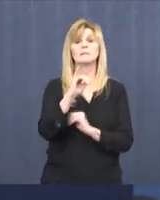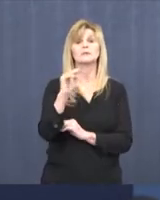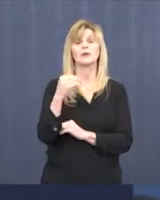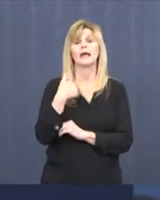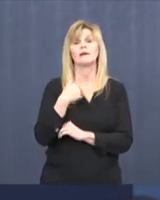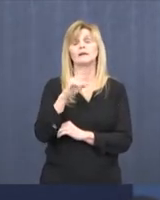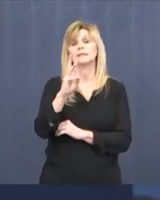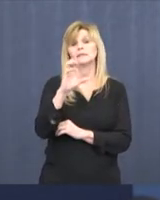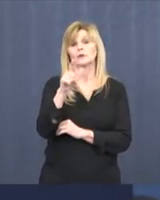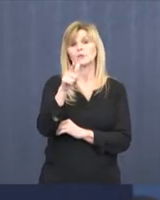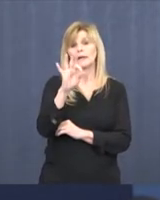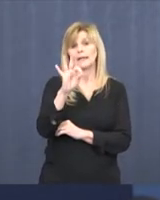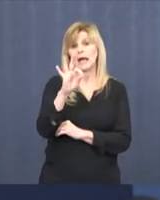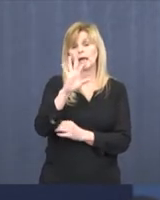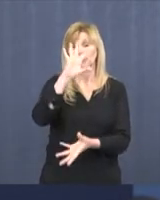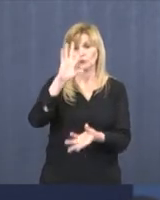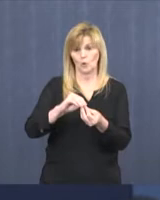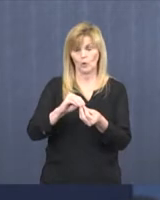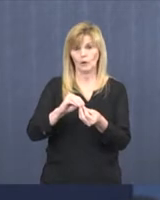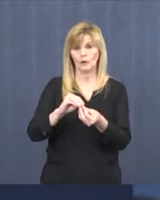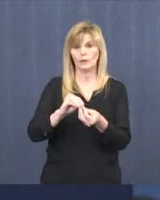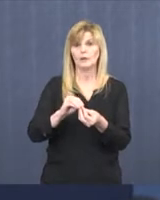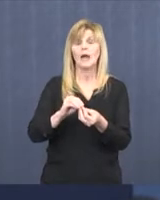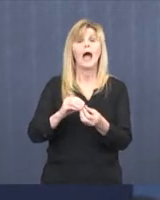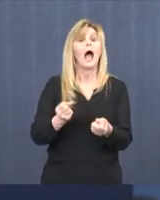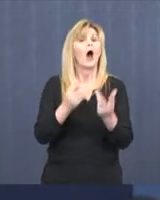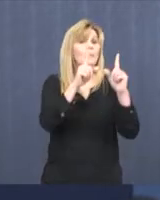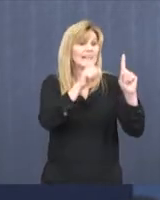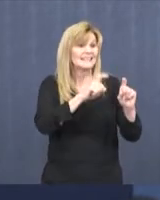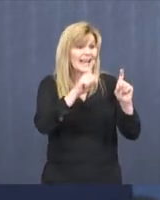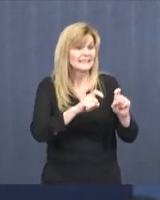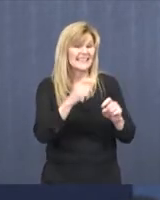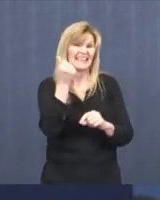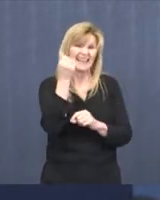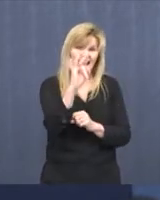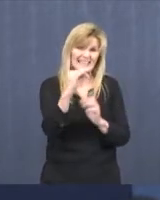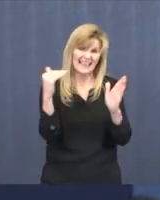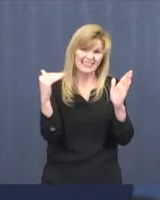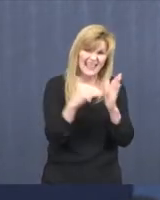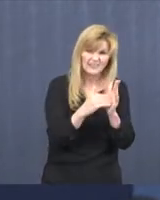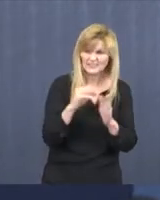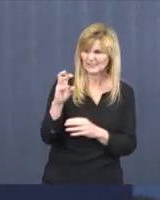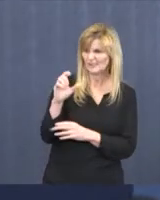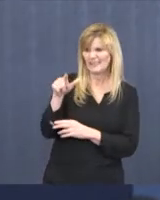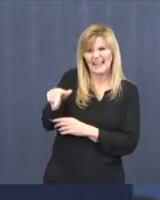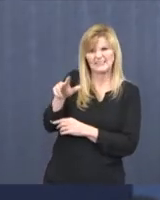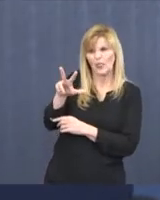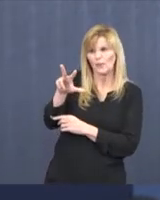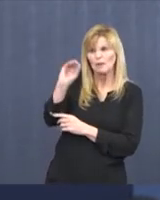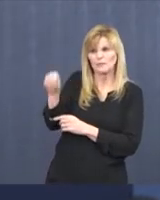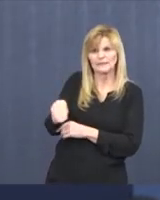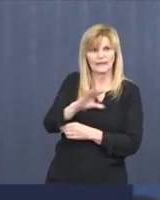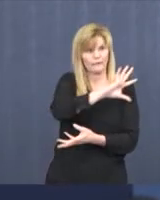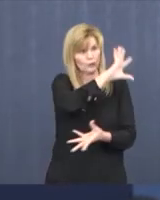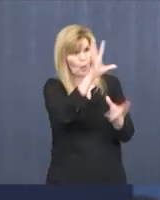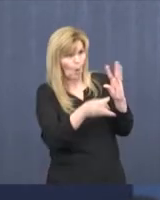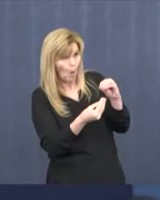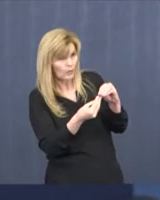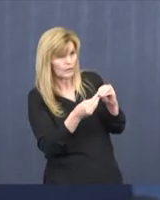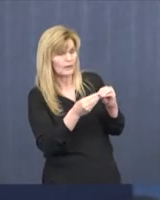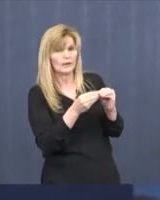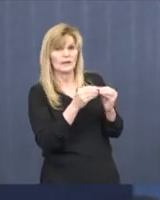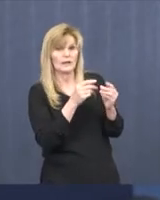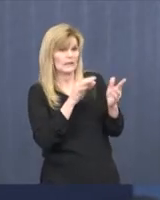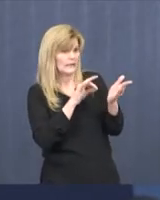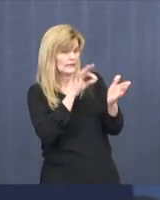positive cases, but they've tested over 19,000. So the 629 is about 3% of the cases that they